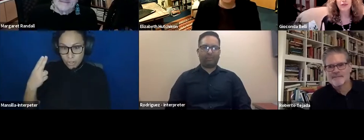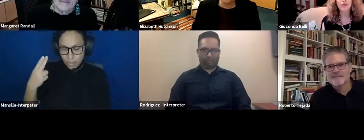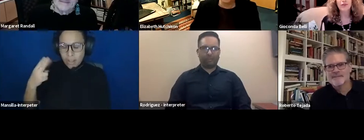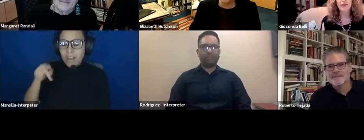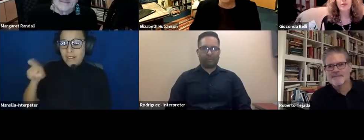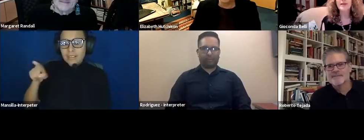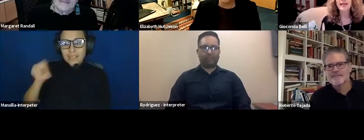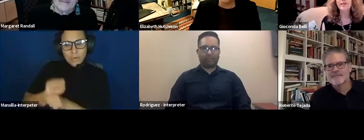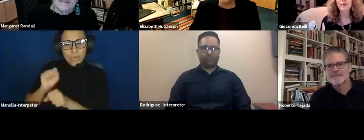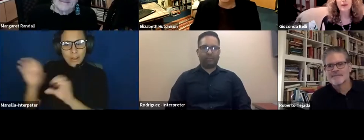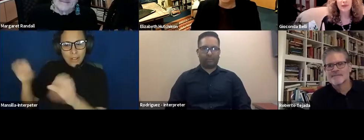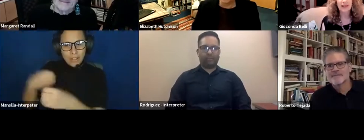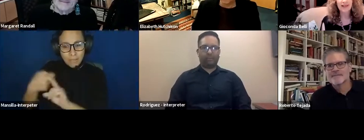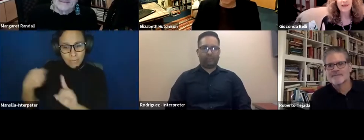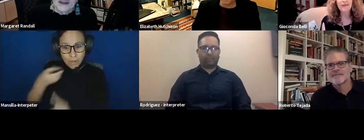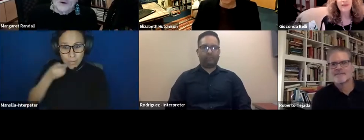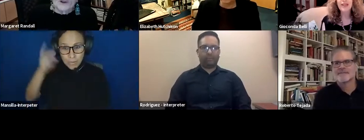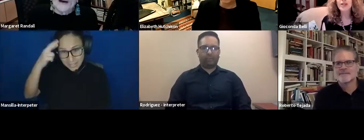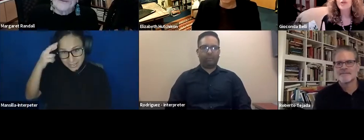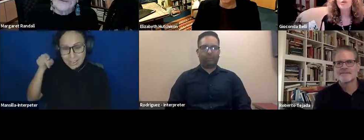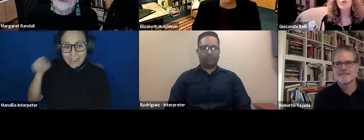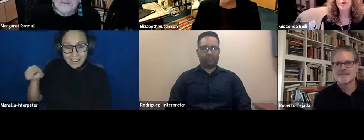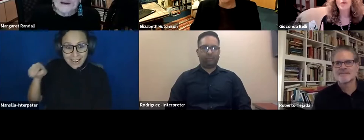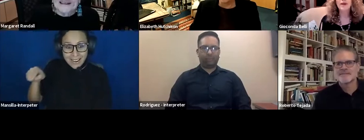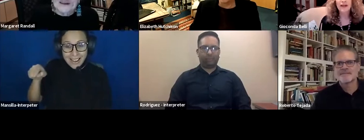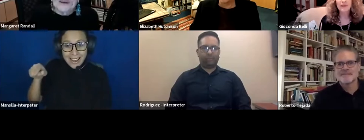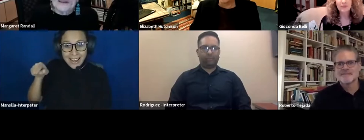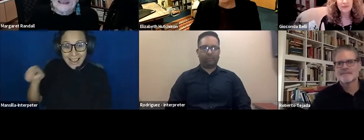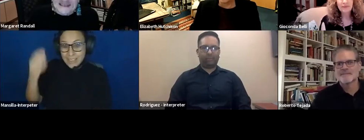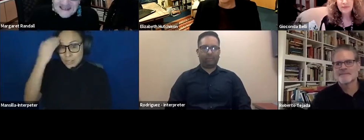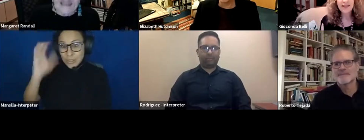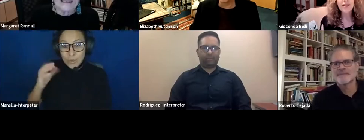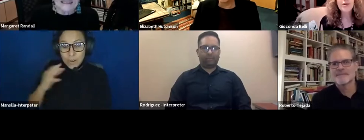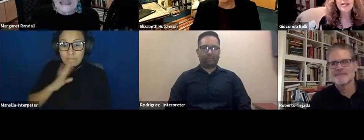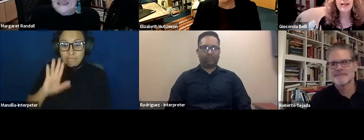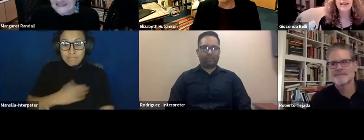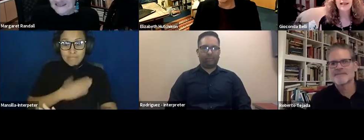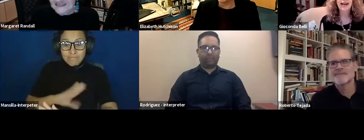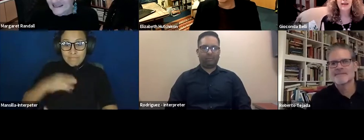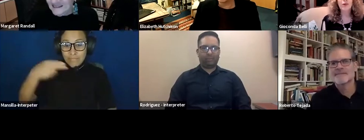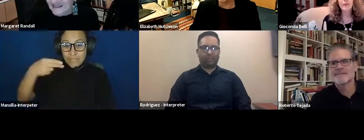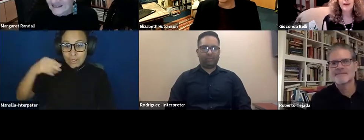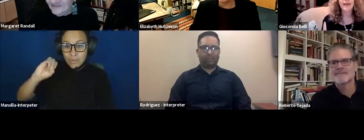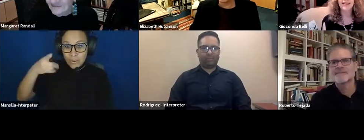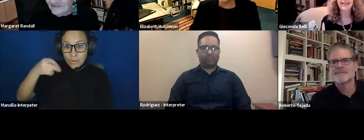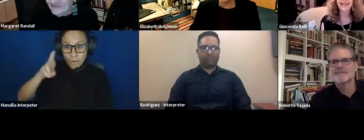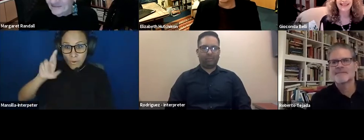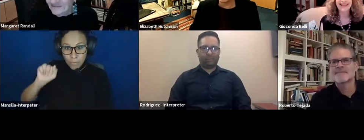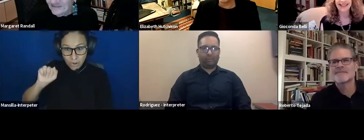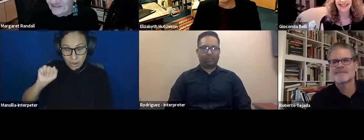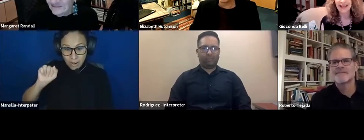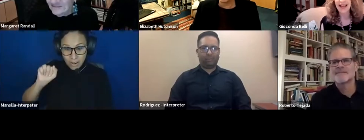was from the Dominican Republic. She knew opera. She was an opera